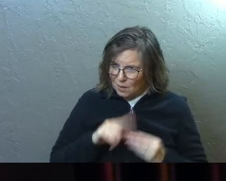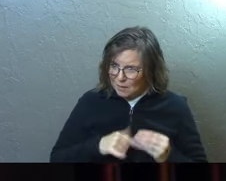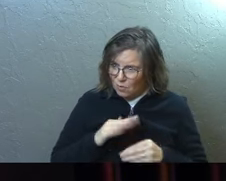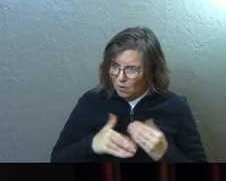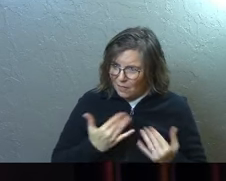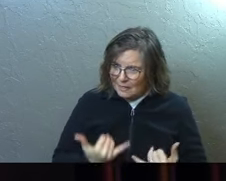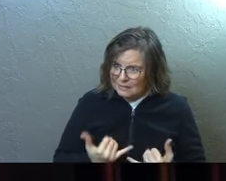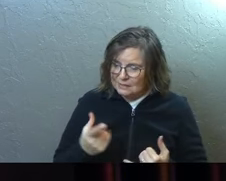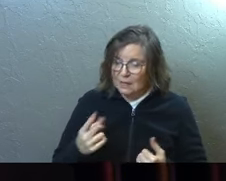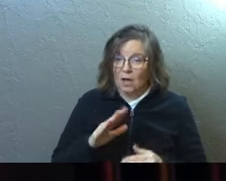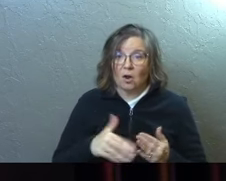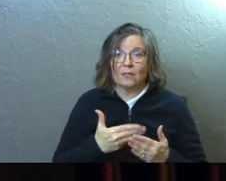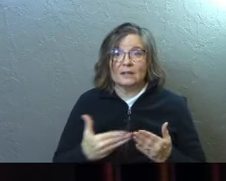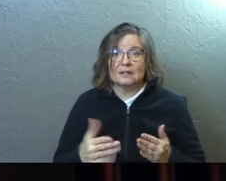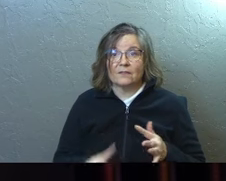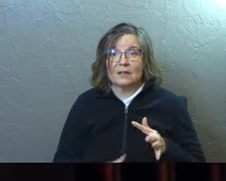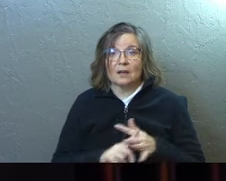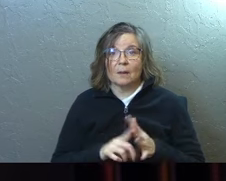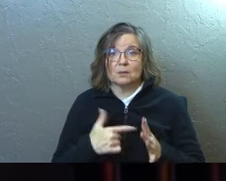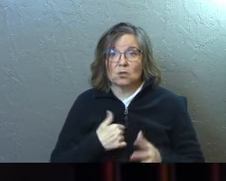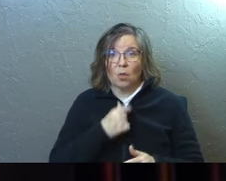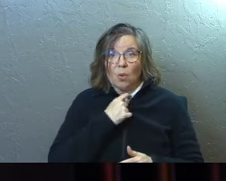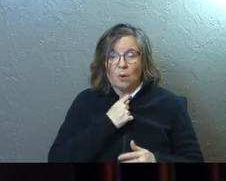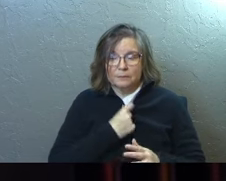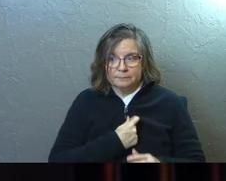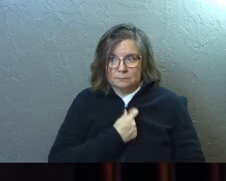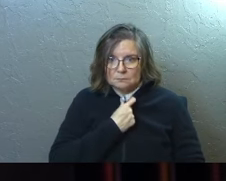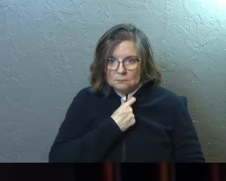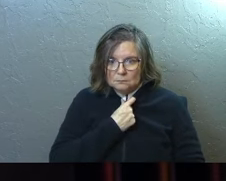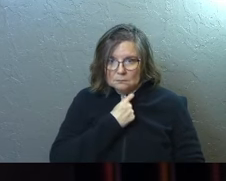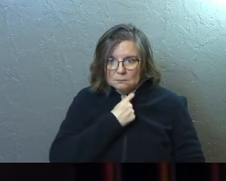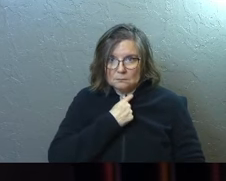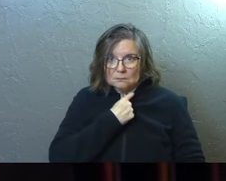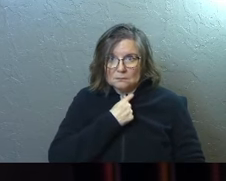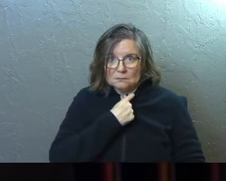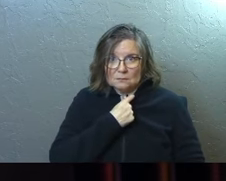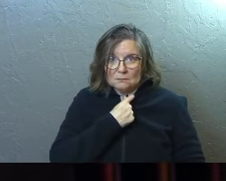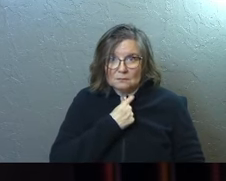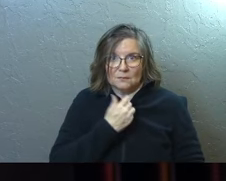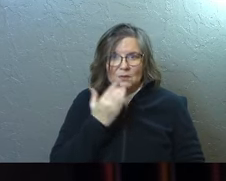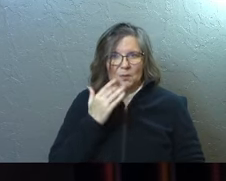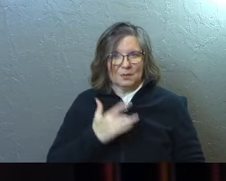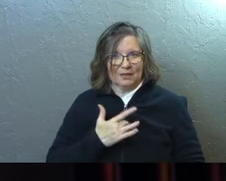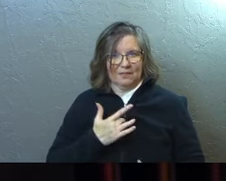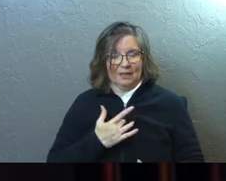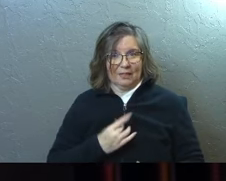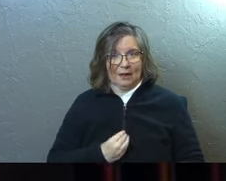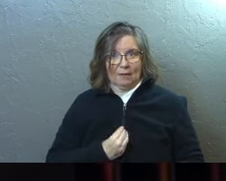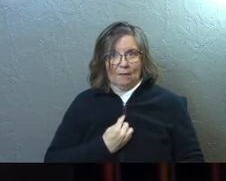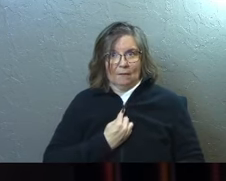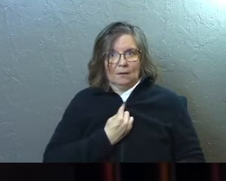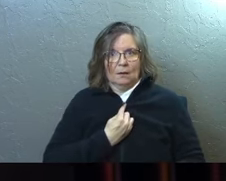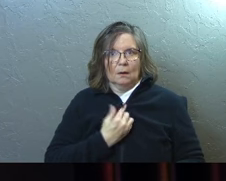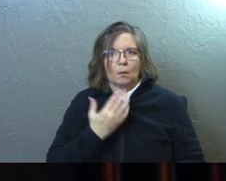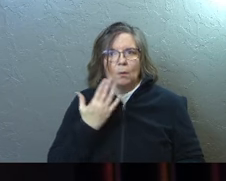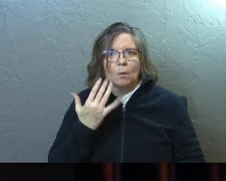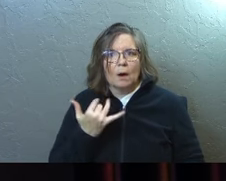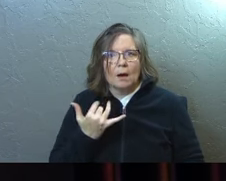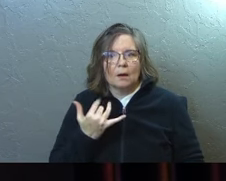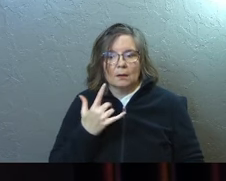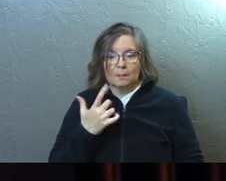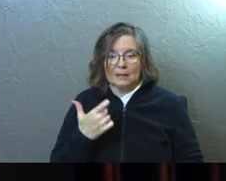talk about all this? And all that stuff that comes up in your throat and just sits right there and you don't want to let it out, right? Why?